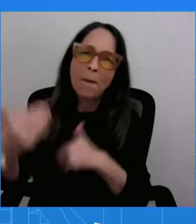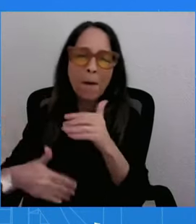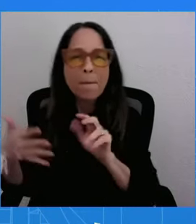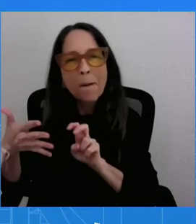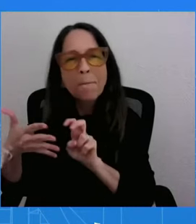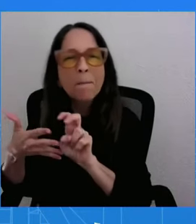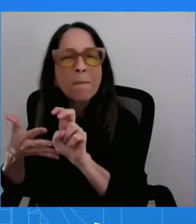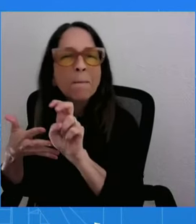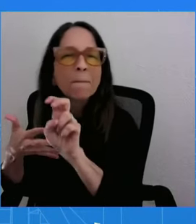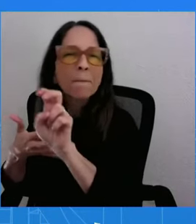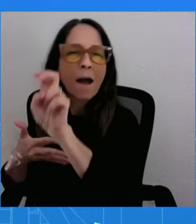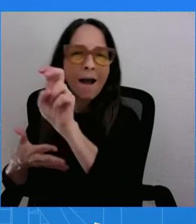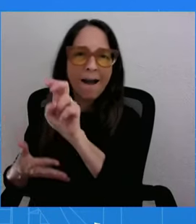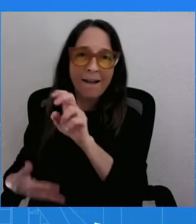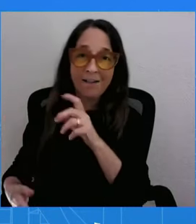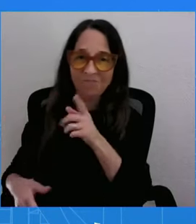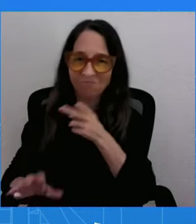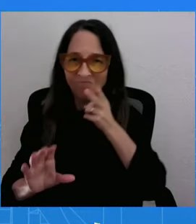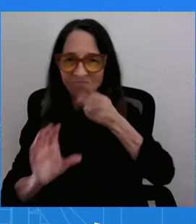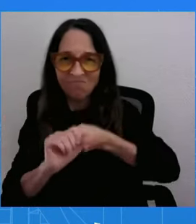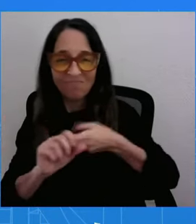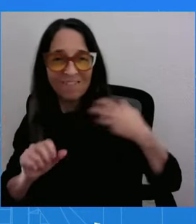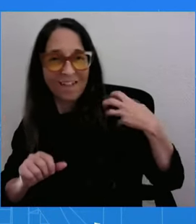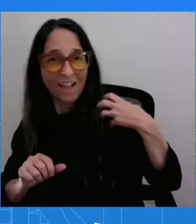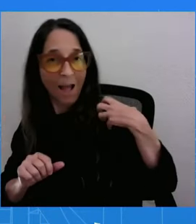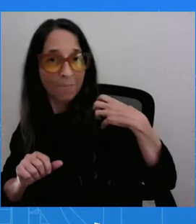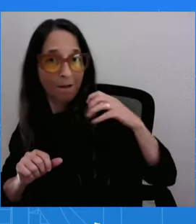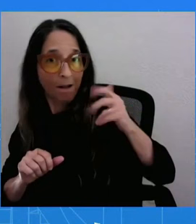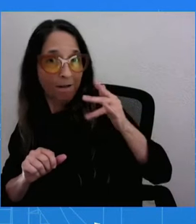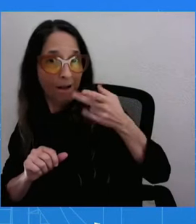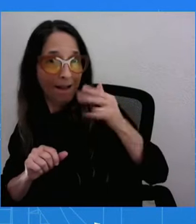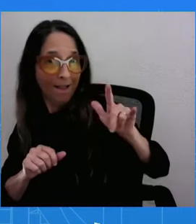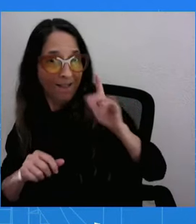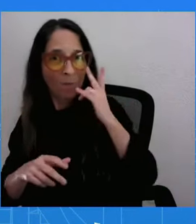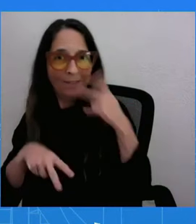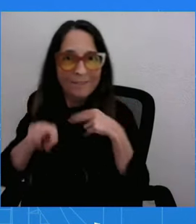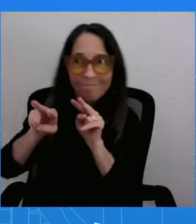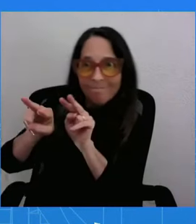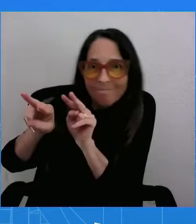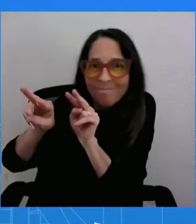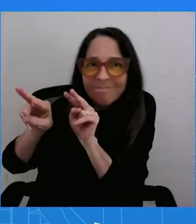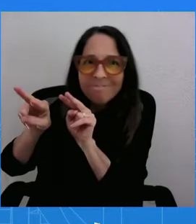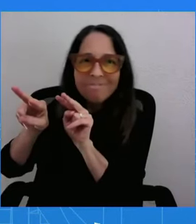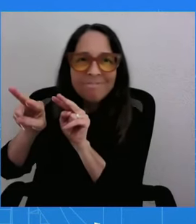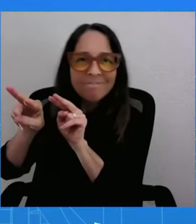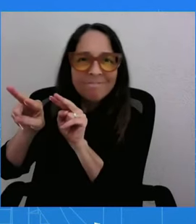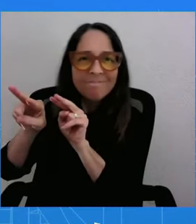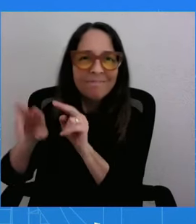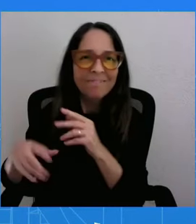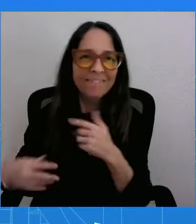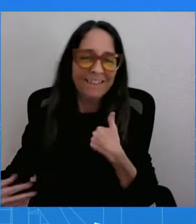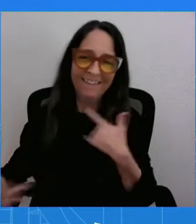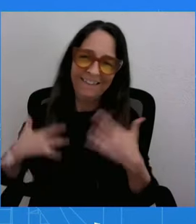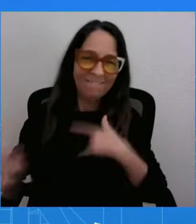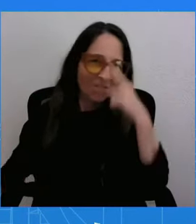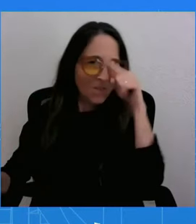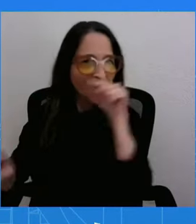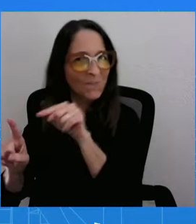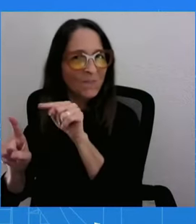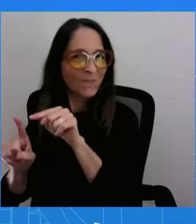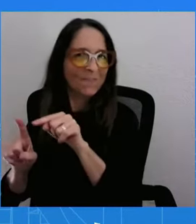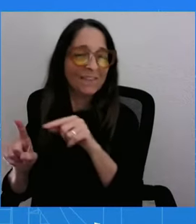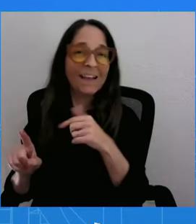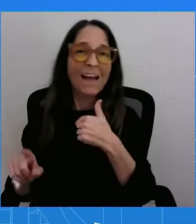of you and excited for you. And if you have a moment later today, please come to the back on lower press and say,